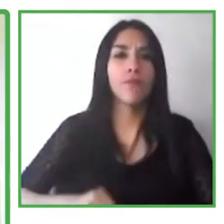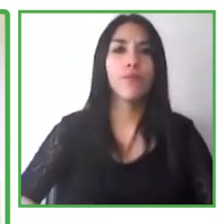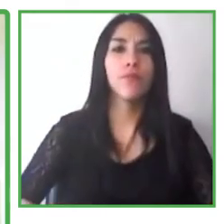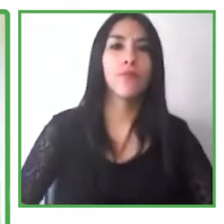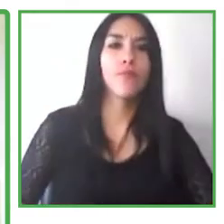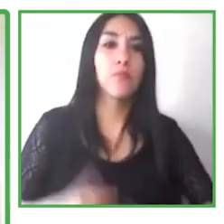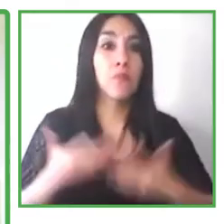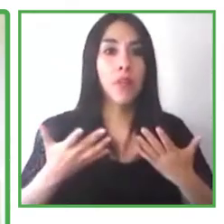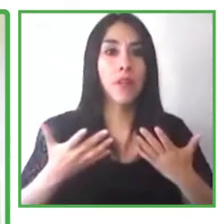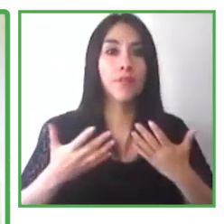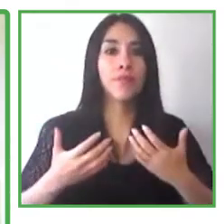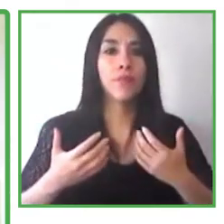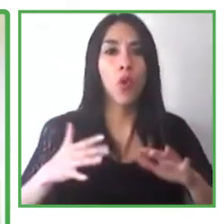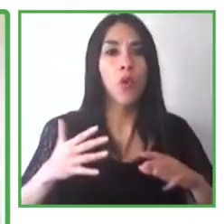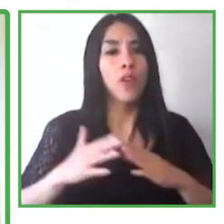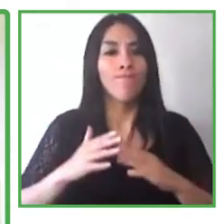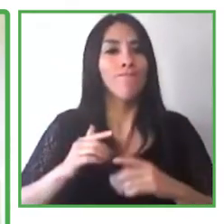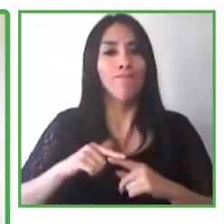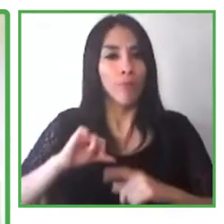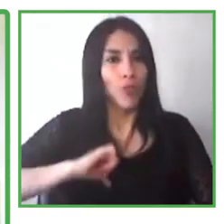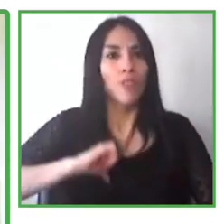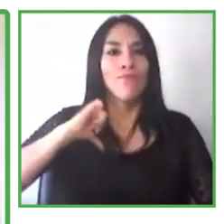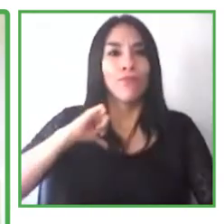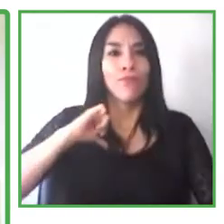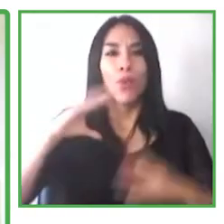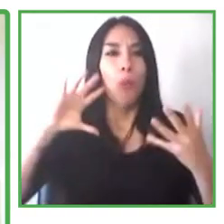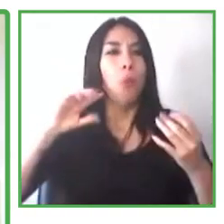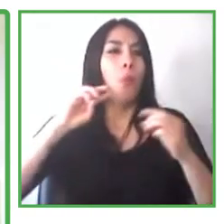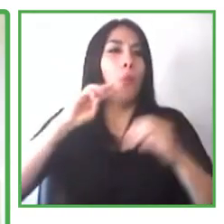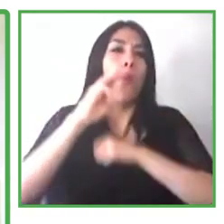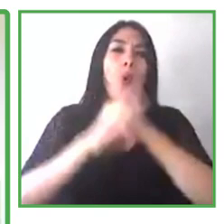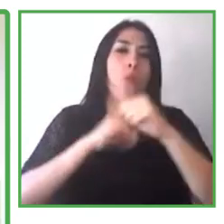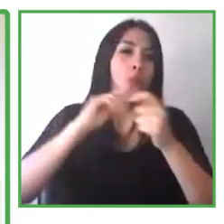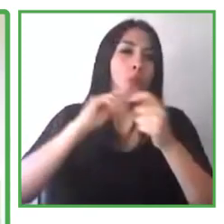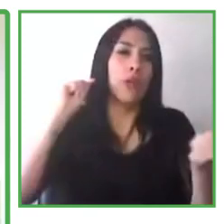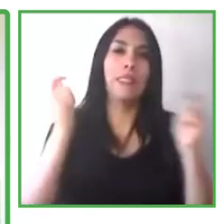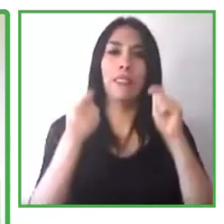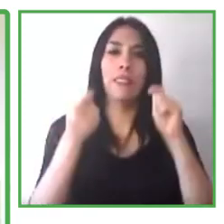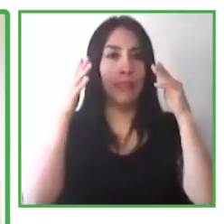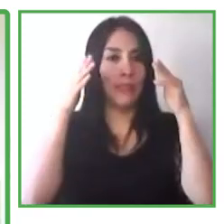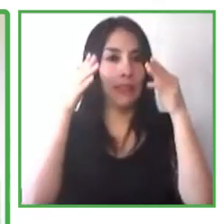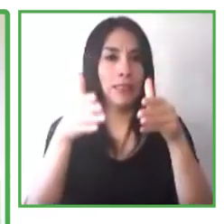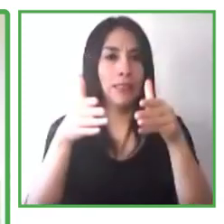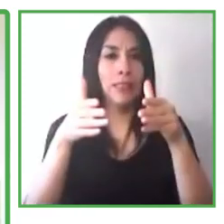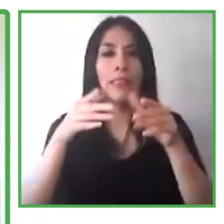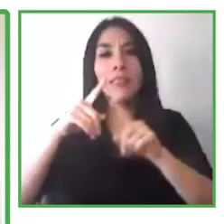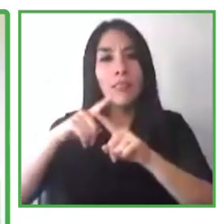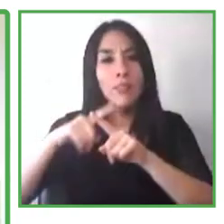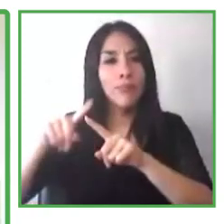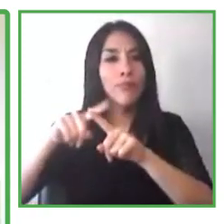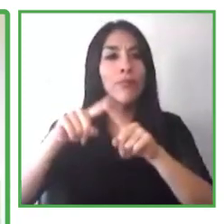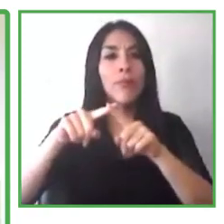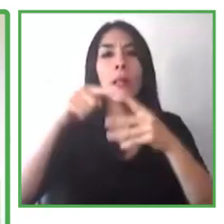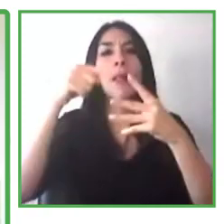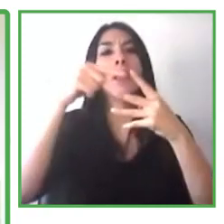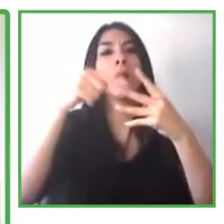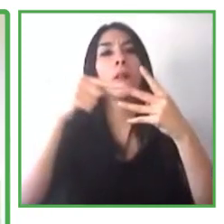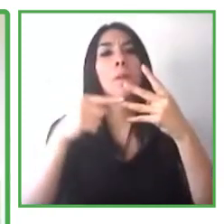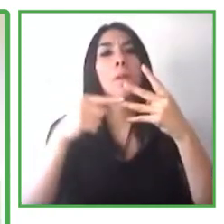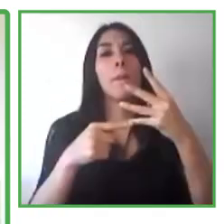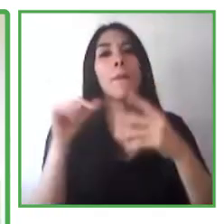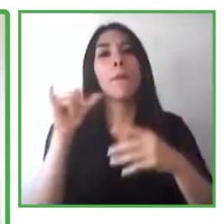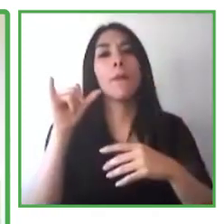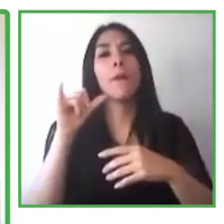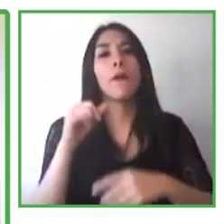autism and other types of neurodiversity who are helping us to develop new systems and support for these new